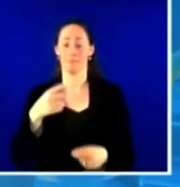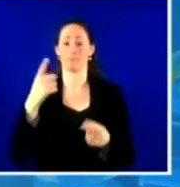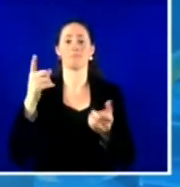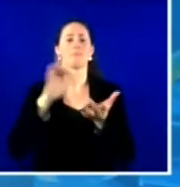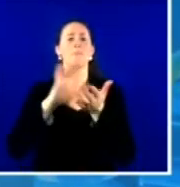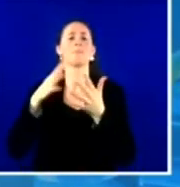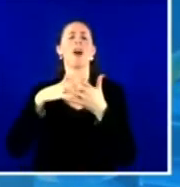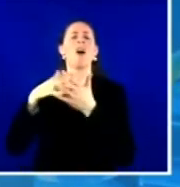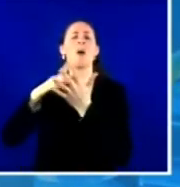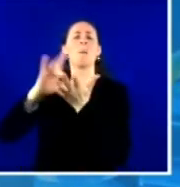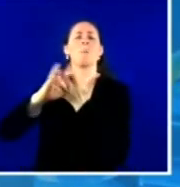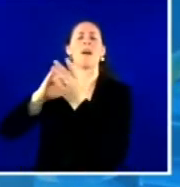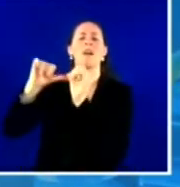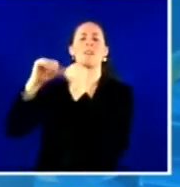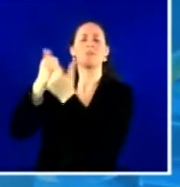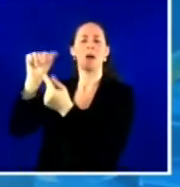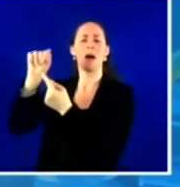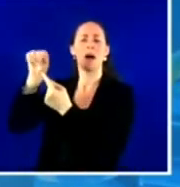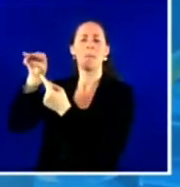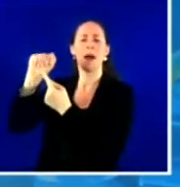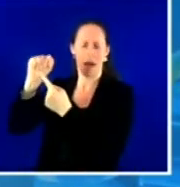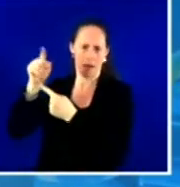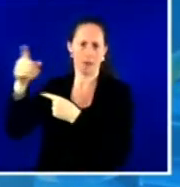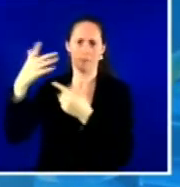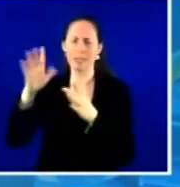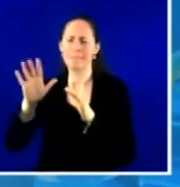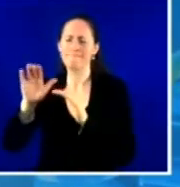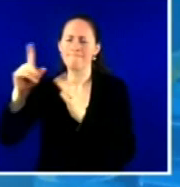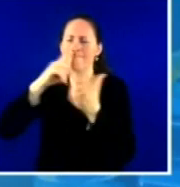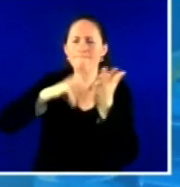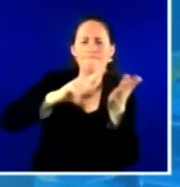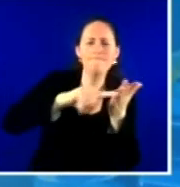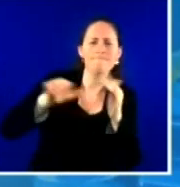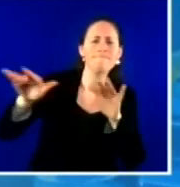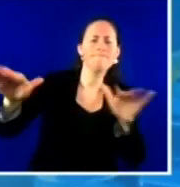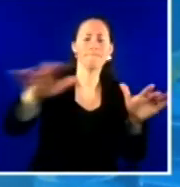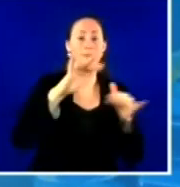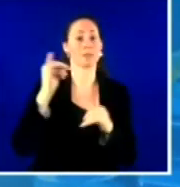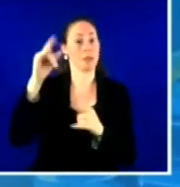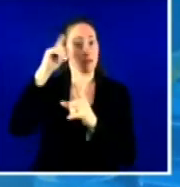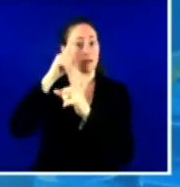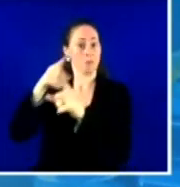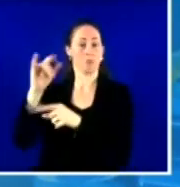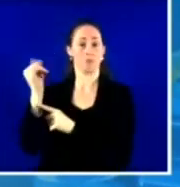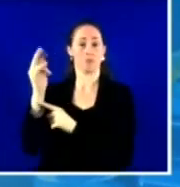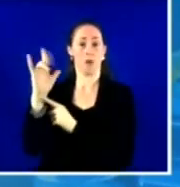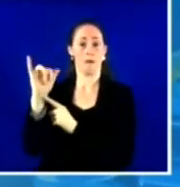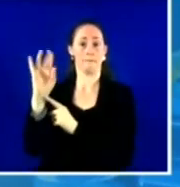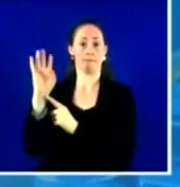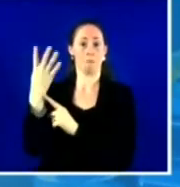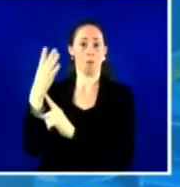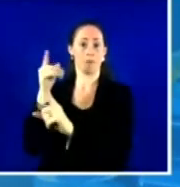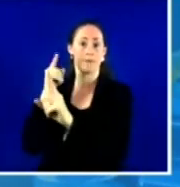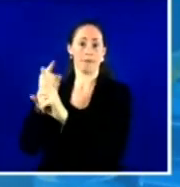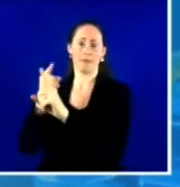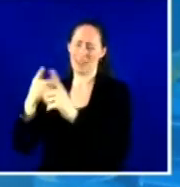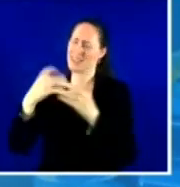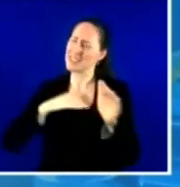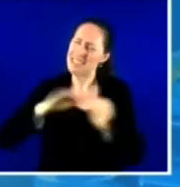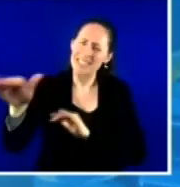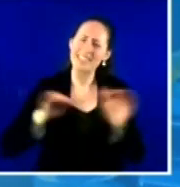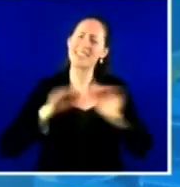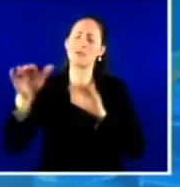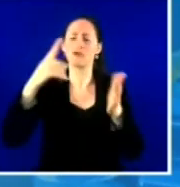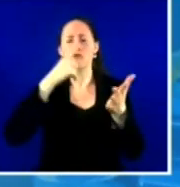Independence Day. These efforts included proactively educating, reaching out to patients, as we just heard about, partnering with